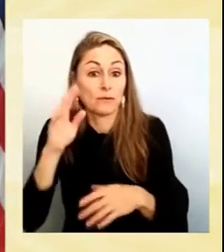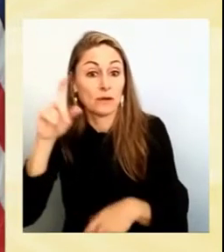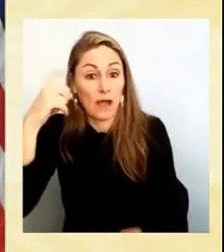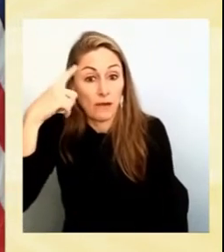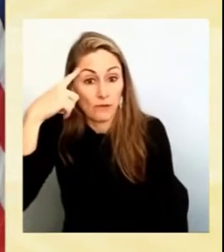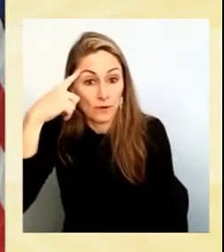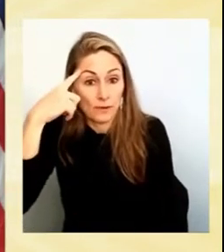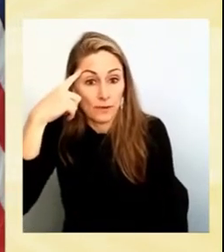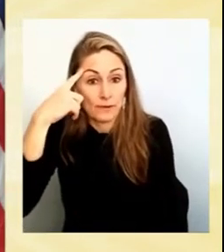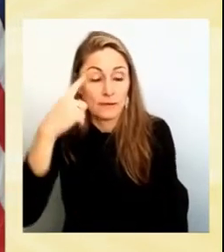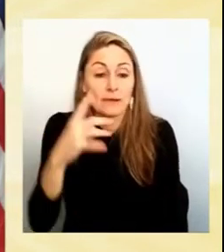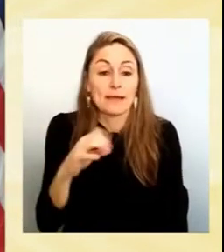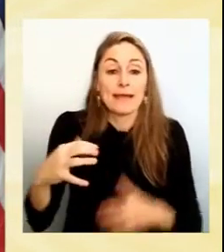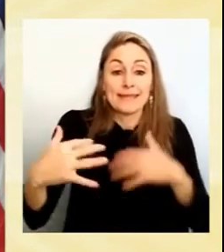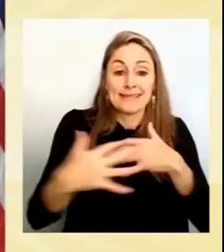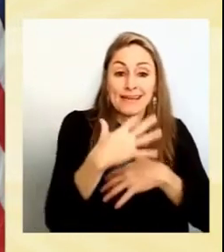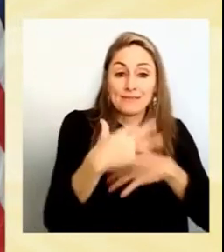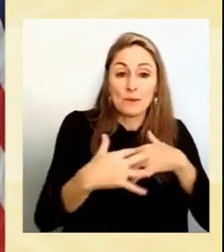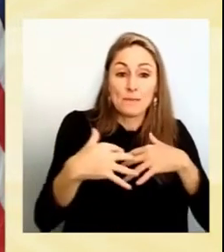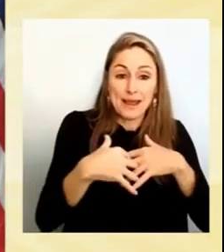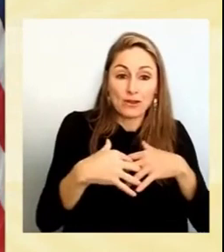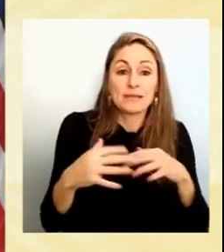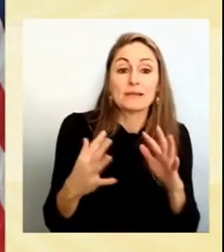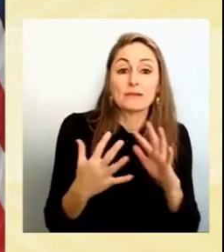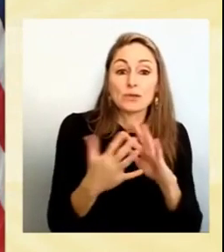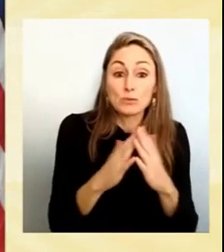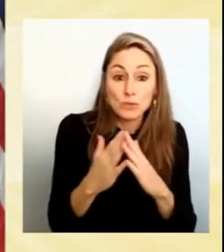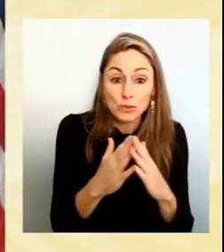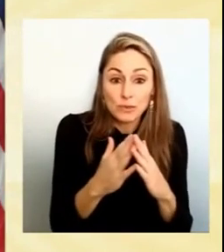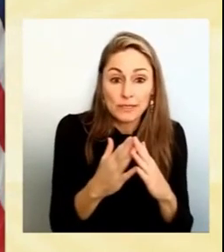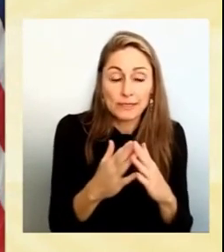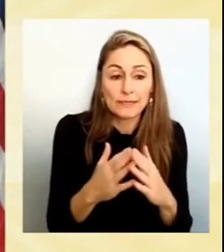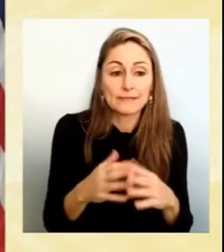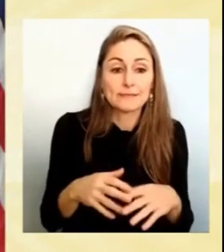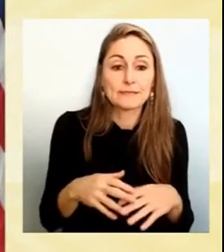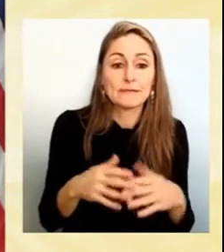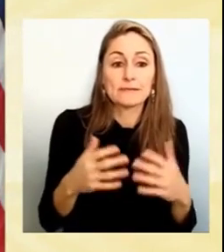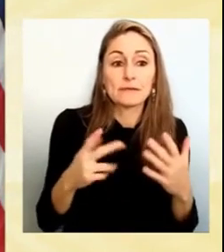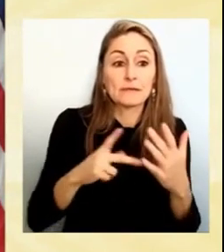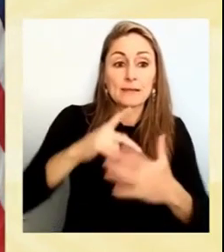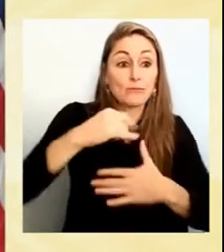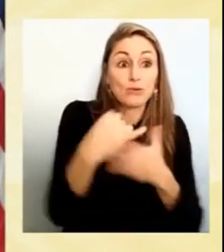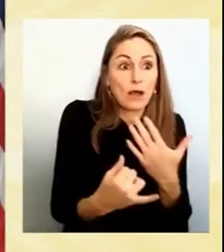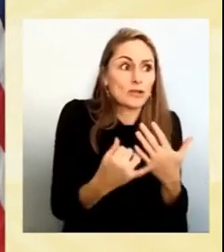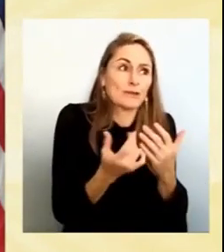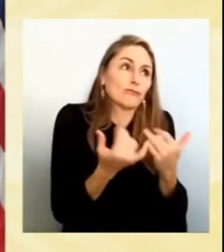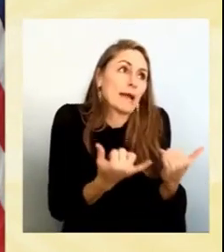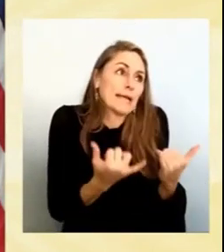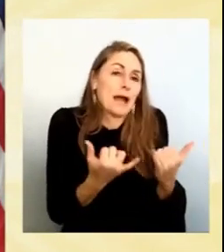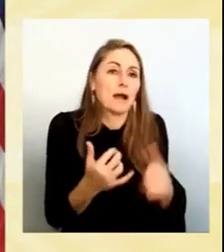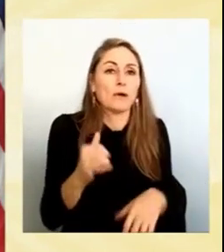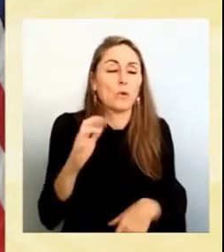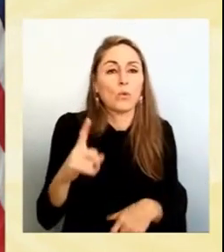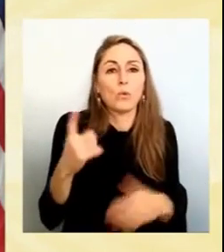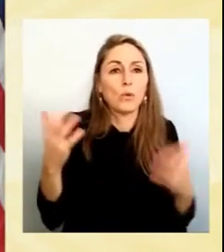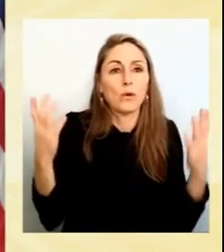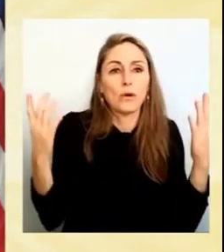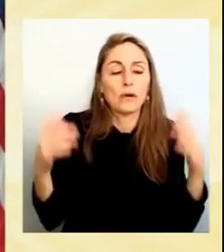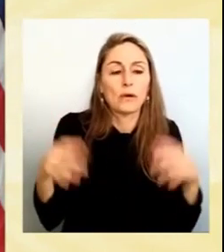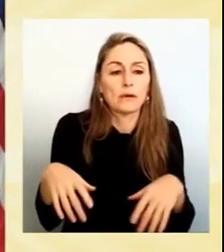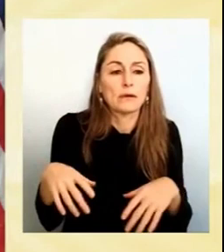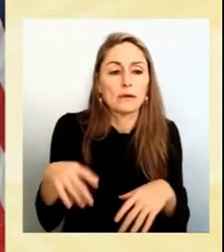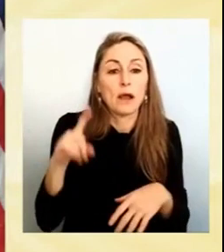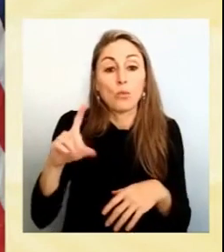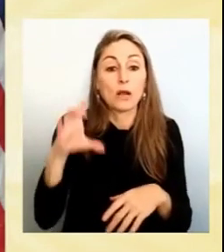Native American communities is something that's either the project of the moment or a hundreds-year-old